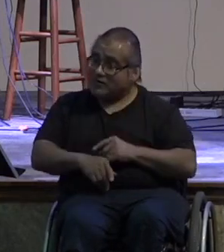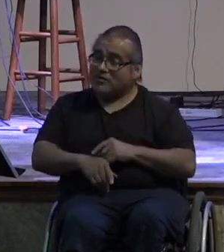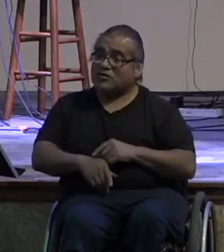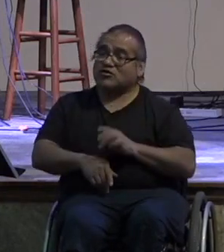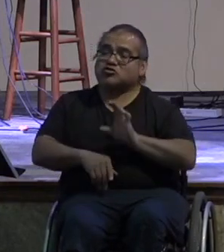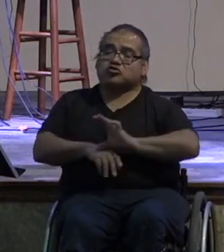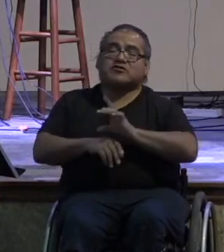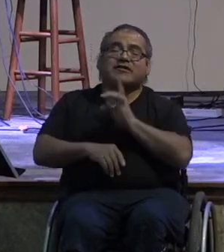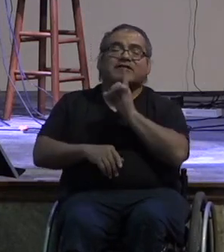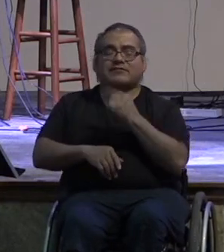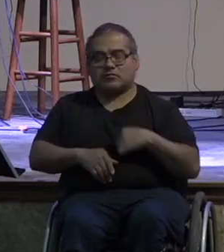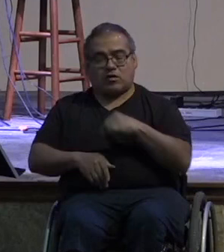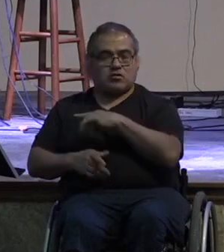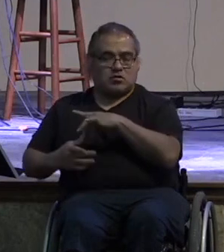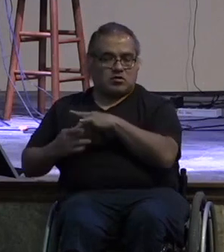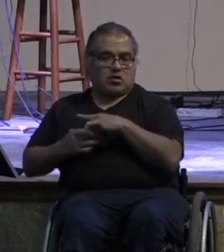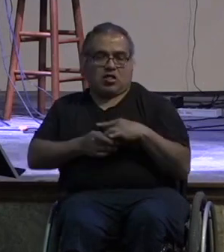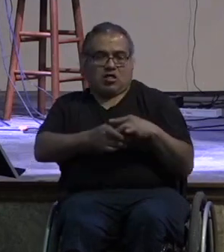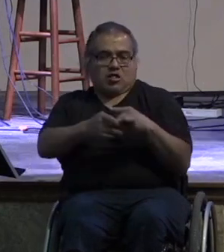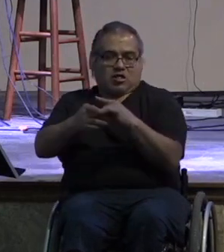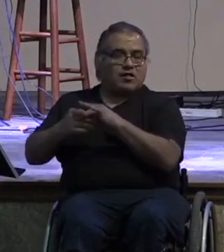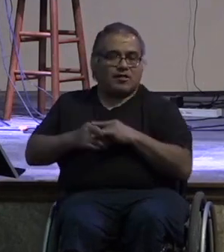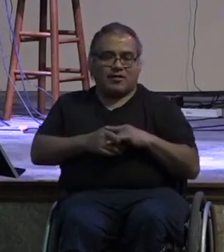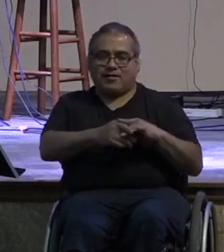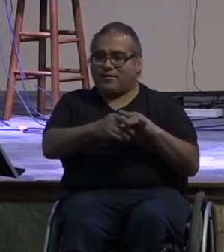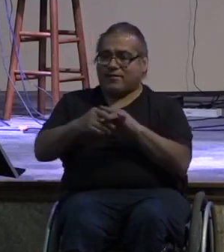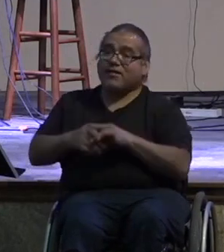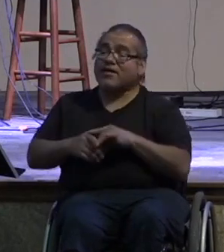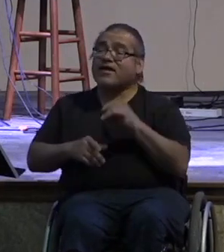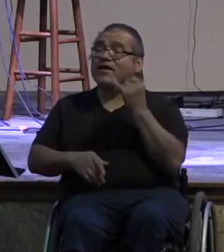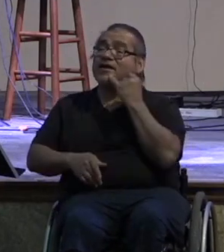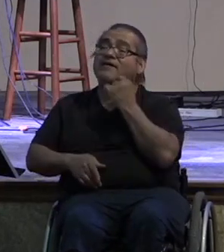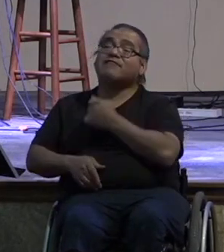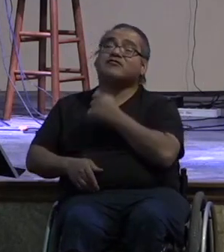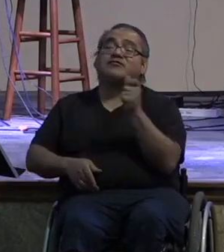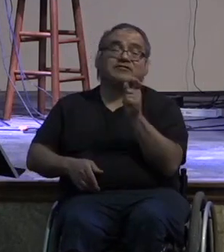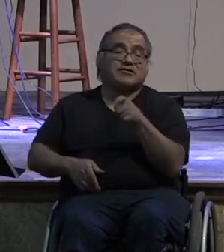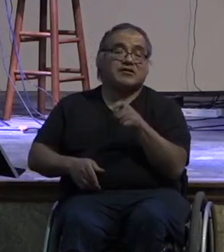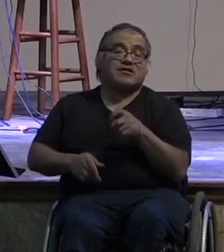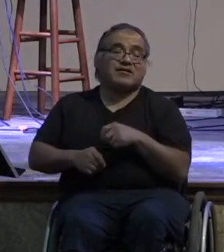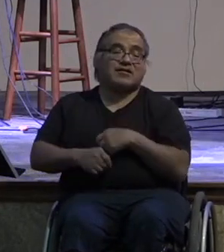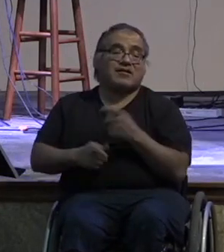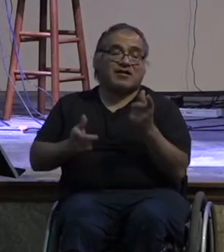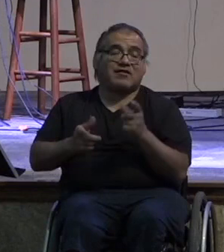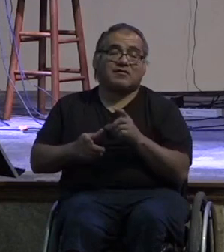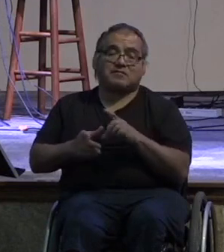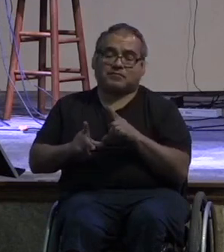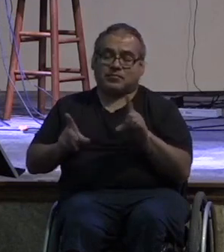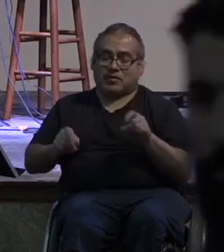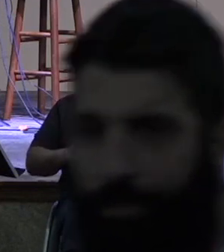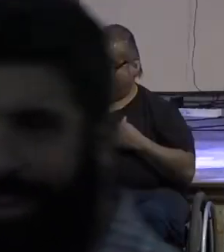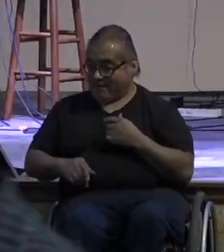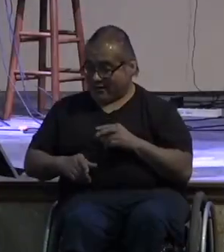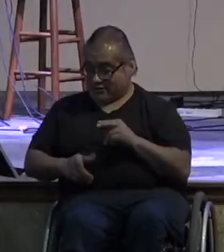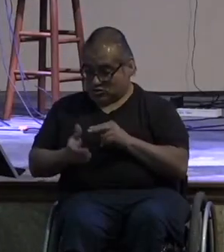the church is community by the way i do have handouts for those of you who are a little more tactile they're back by the door they are the exact same notes